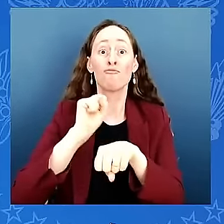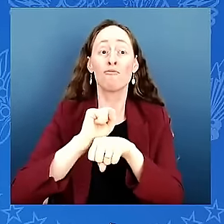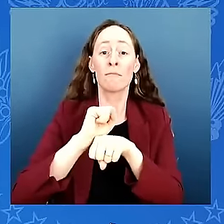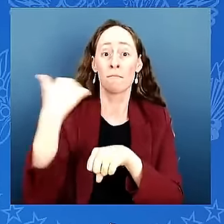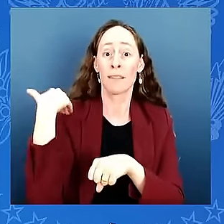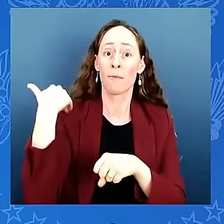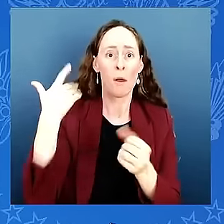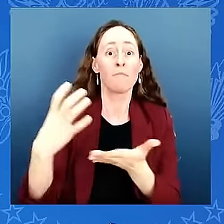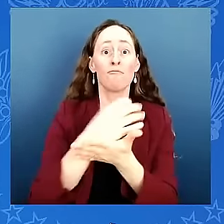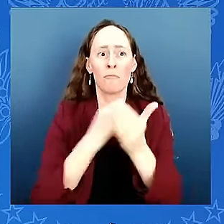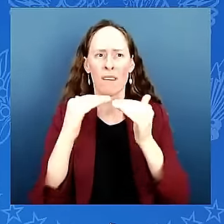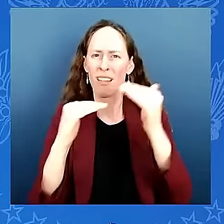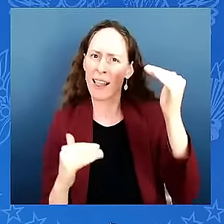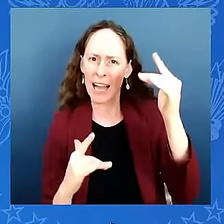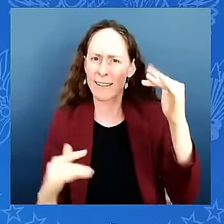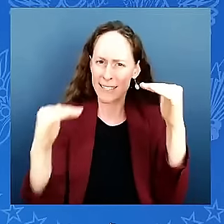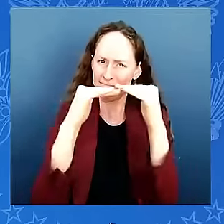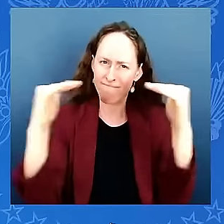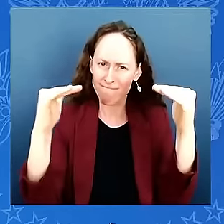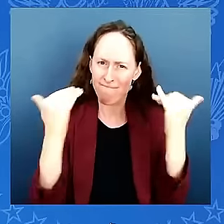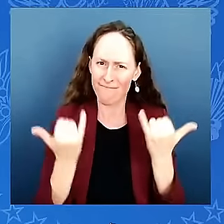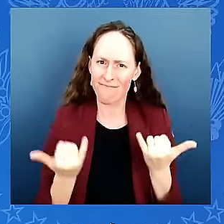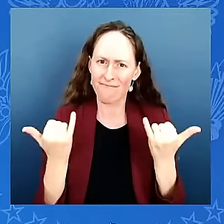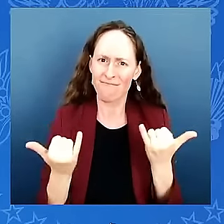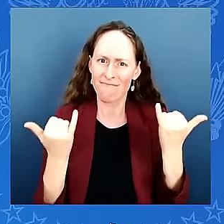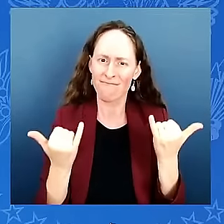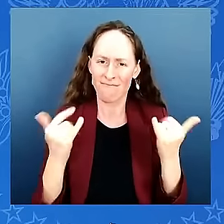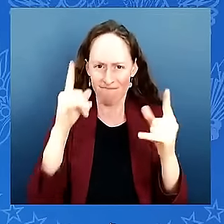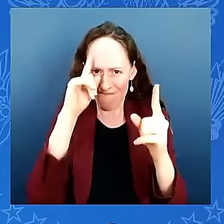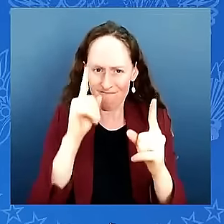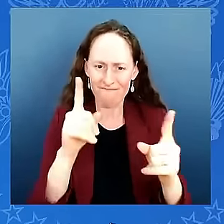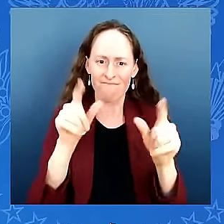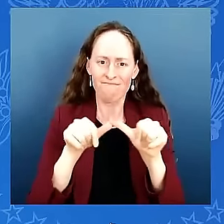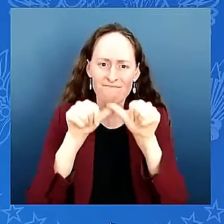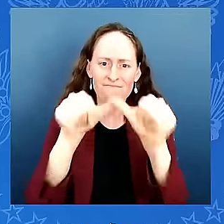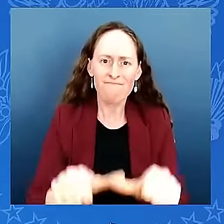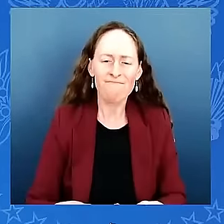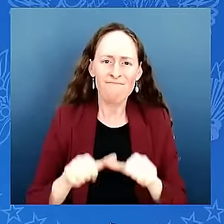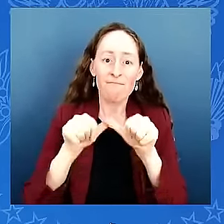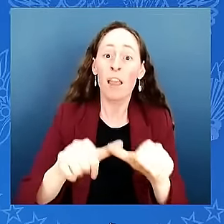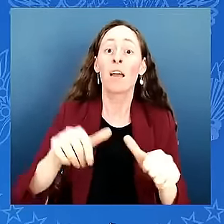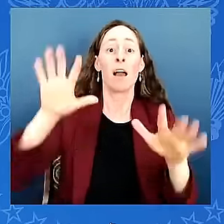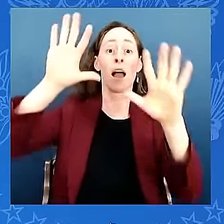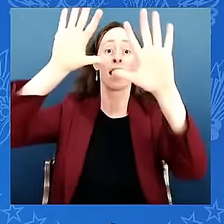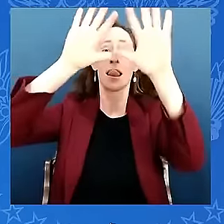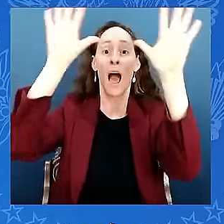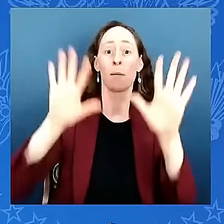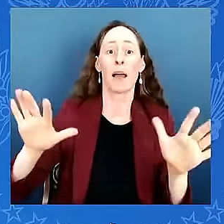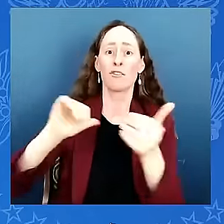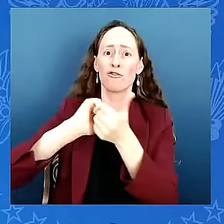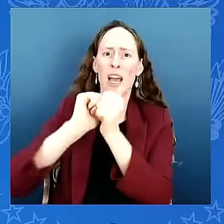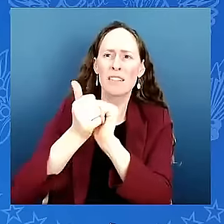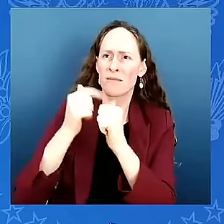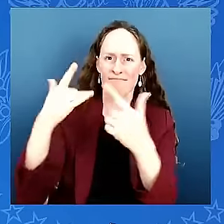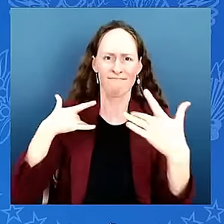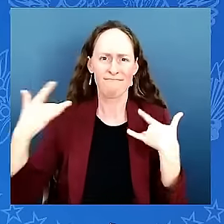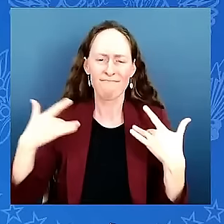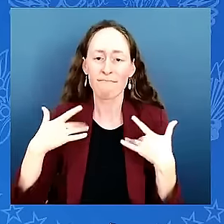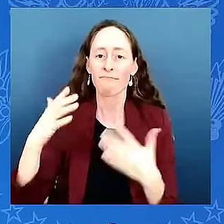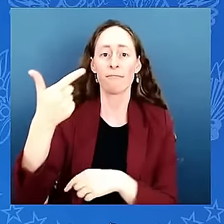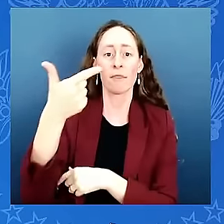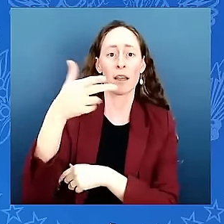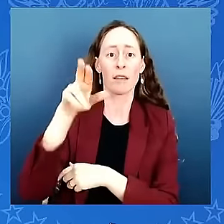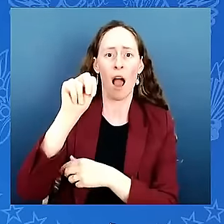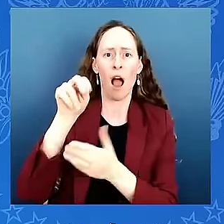significantly fighting the climate crisis and gun violence so much more but the bottom line is thousands of cities and towns